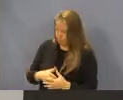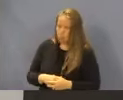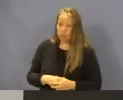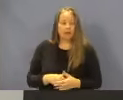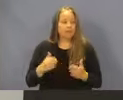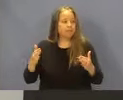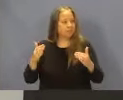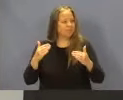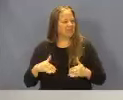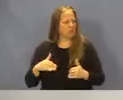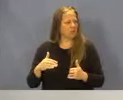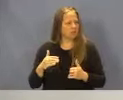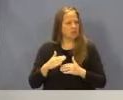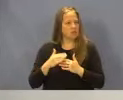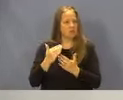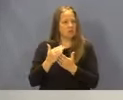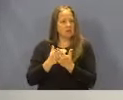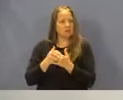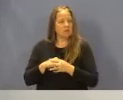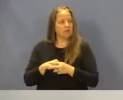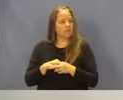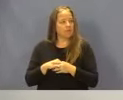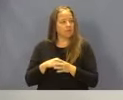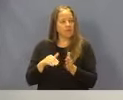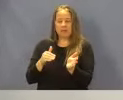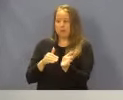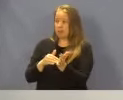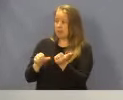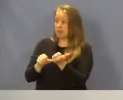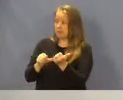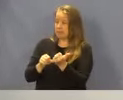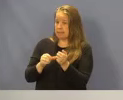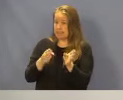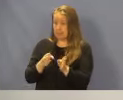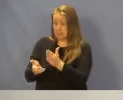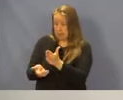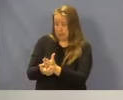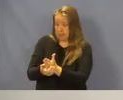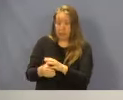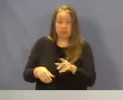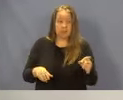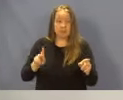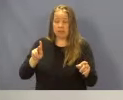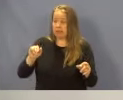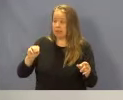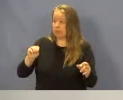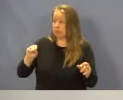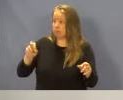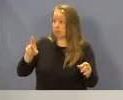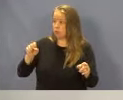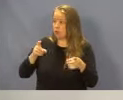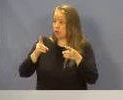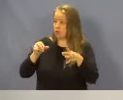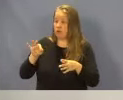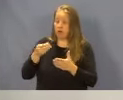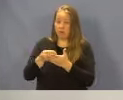Next on the agenda on a medical assistance plan amendment is Kim Morris, Director of